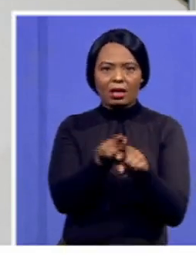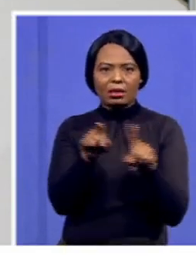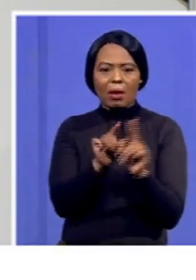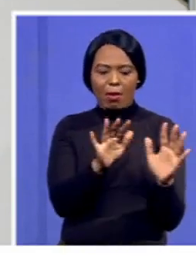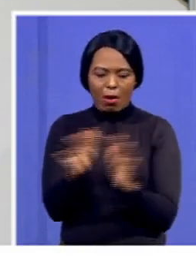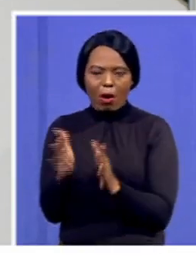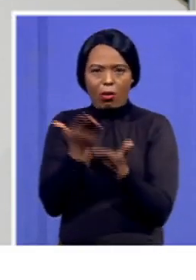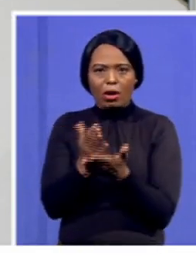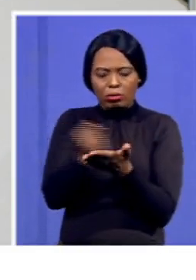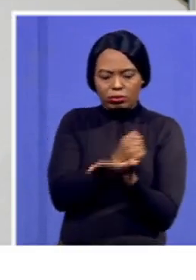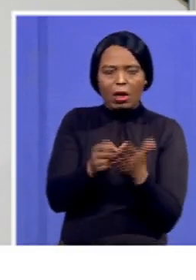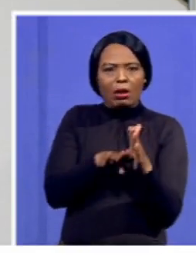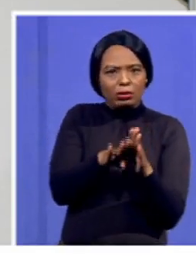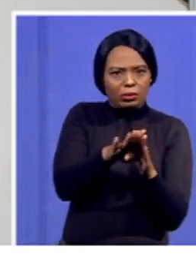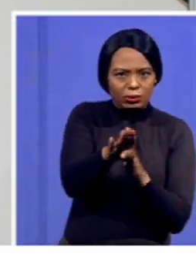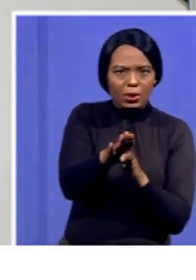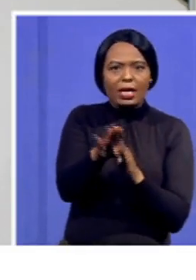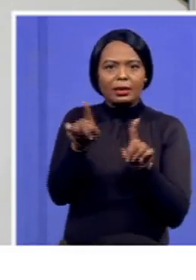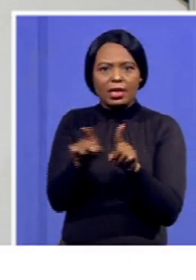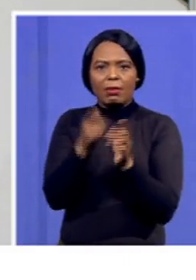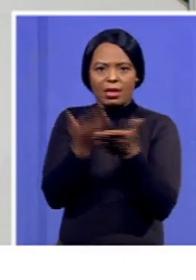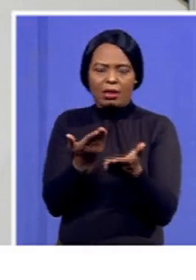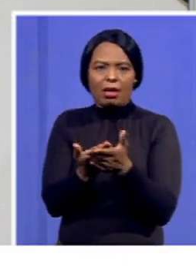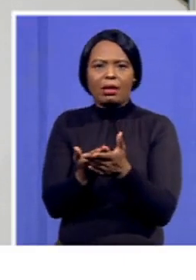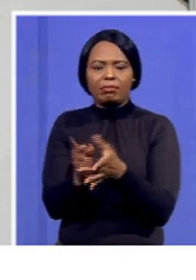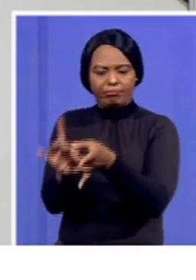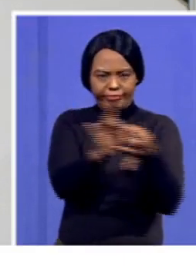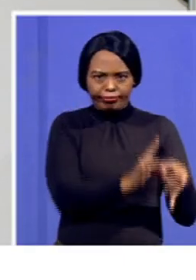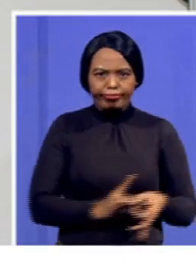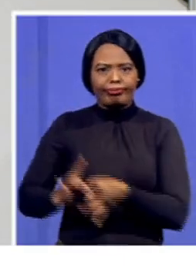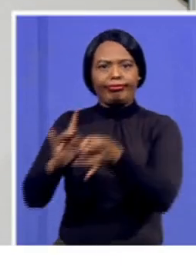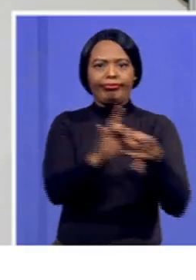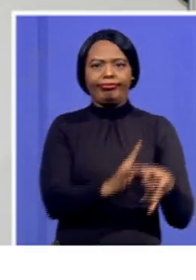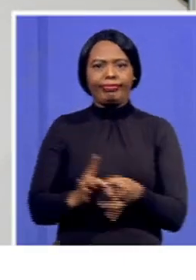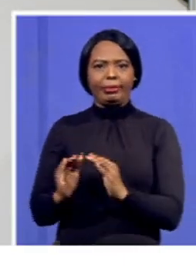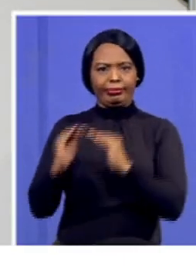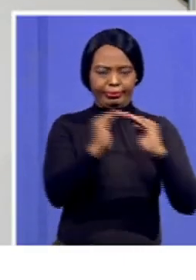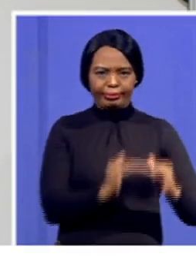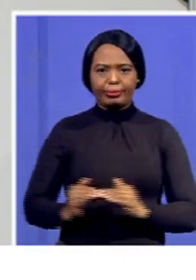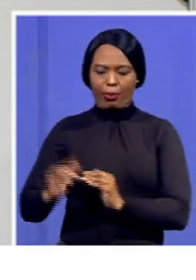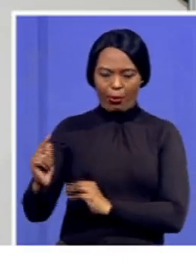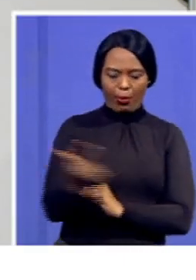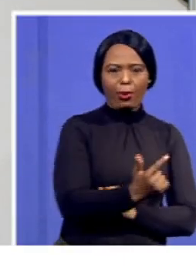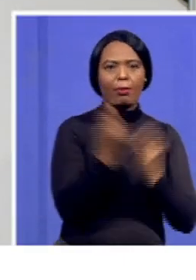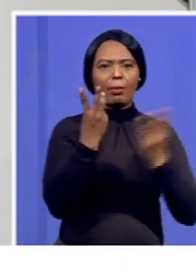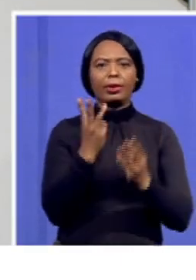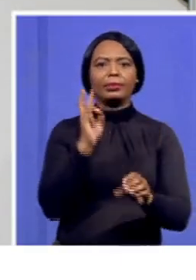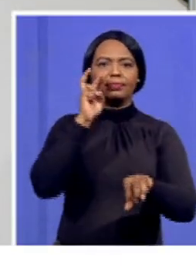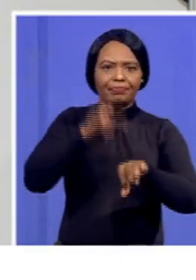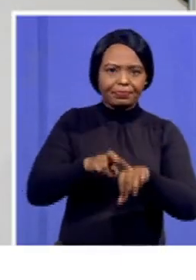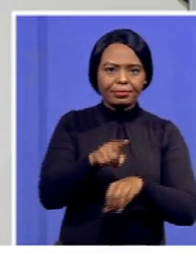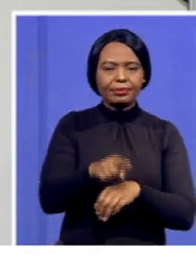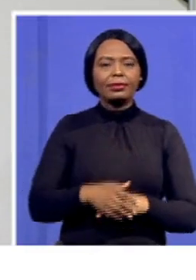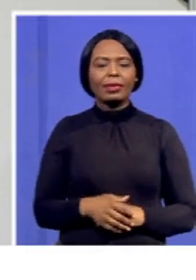office to the demands of modern society. The section on the digital transformation of the society examines the